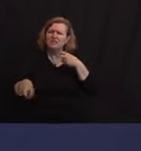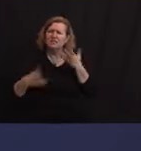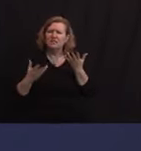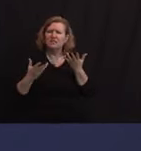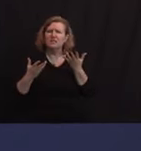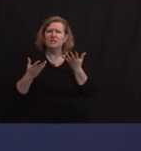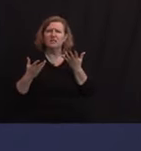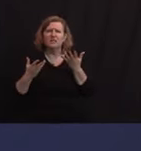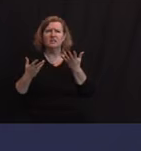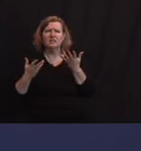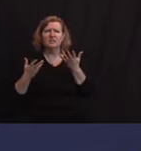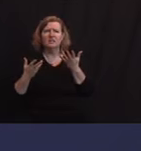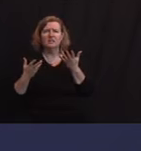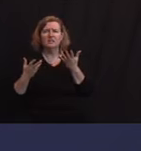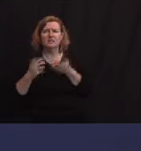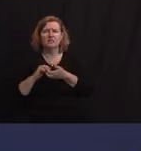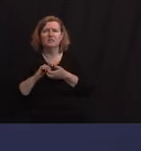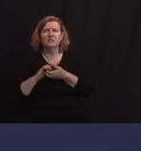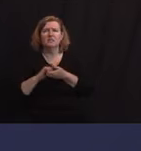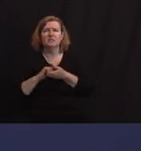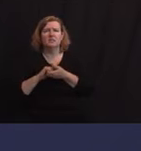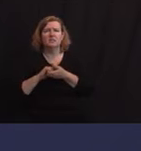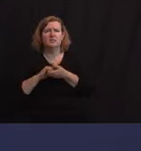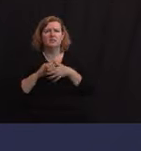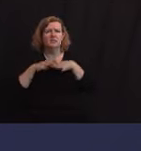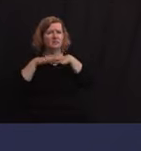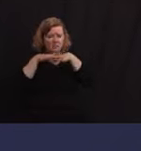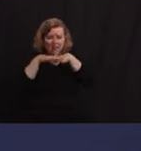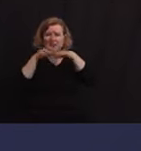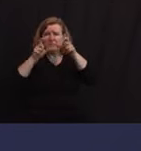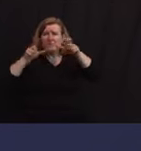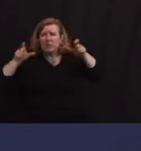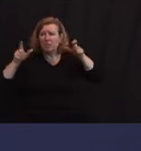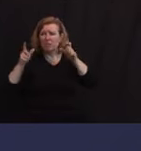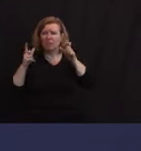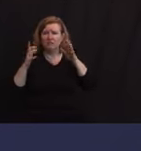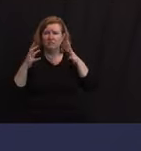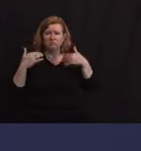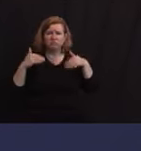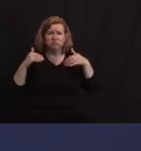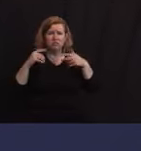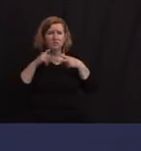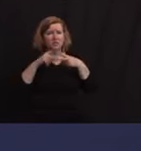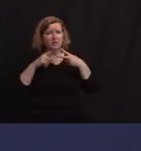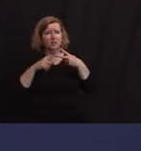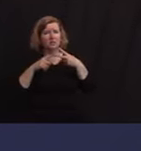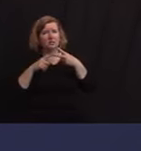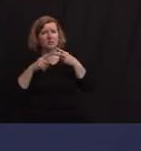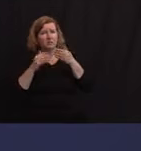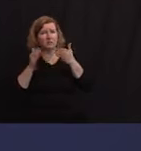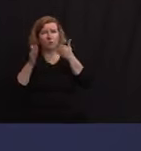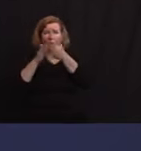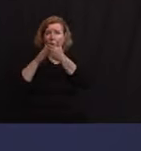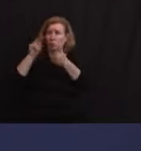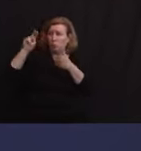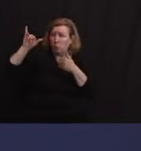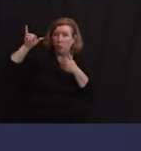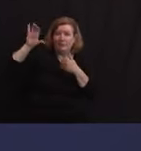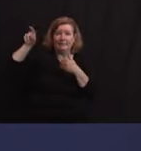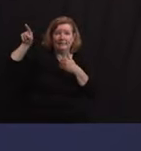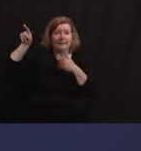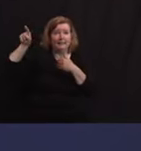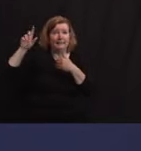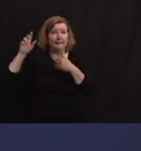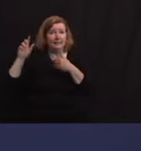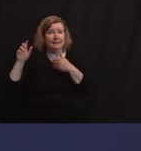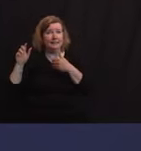away from a pandemic. But in a pandemic, our density, our proximity to New York City, it's not just the densest